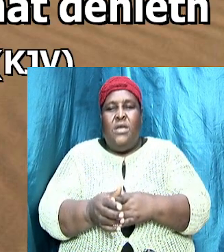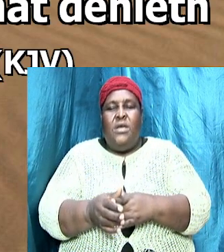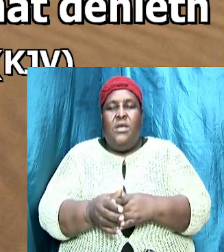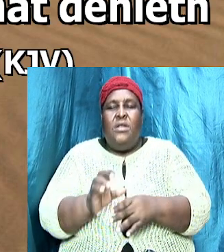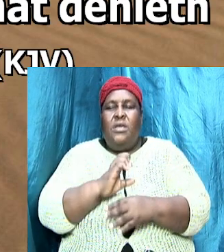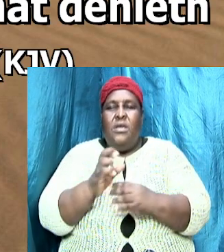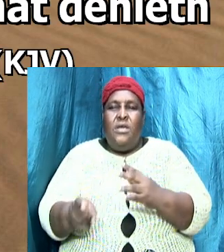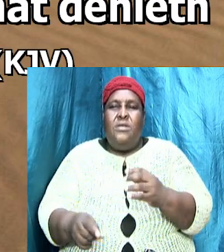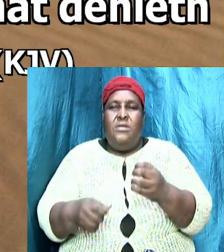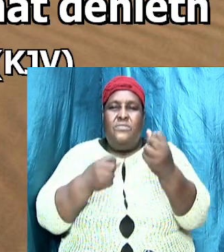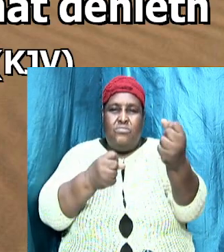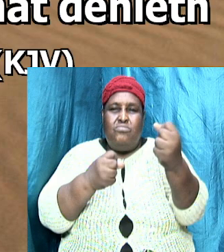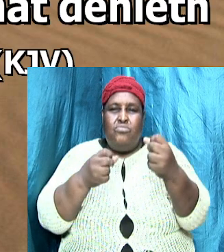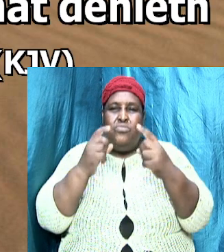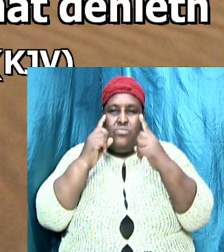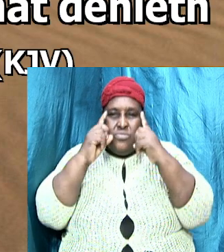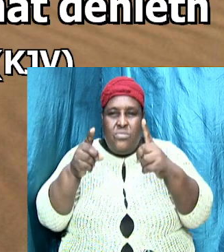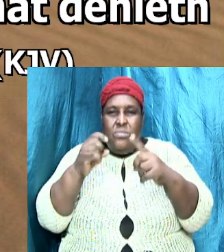life